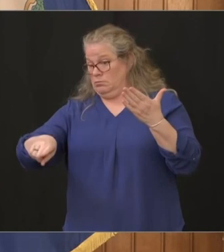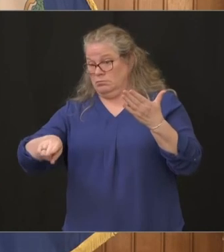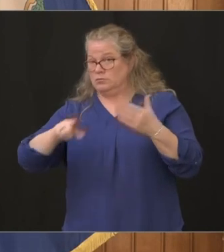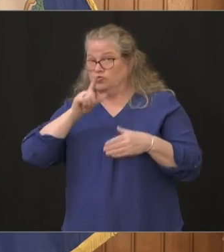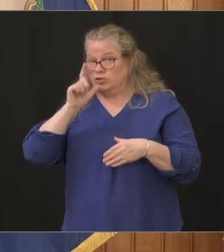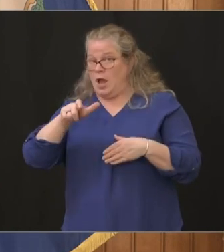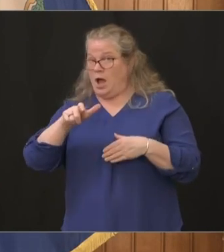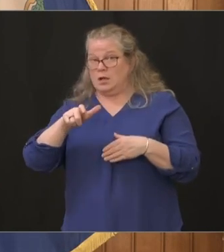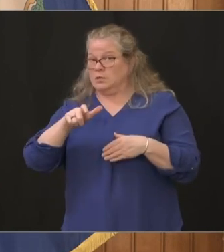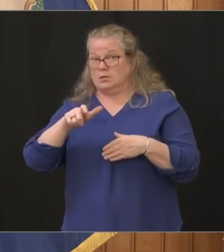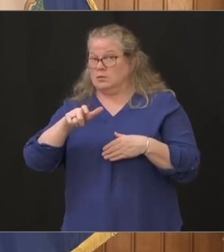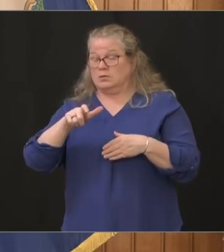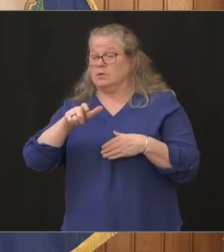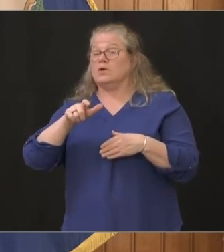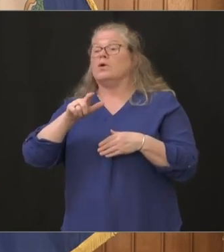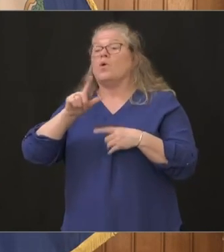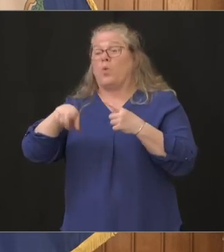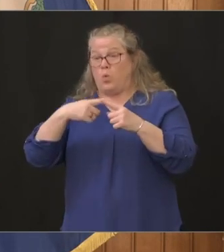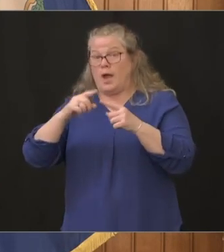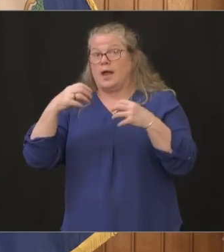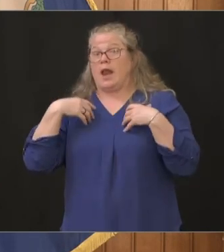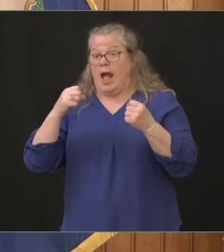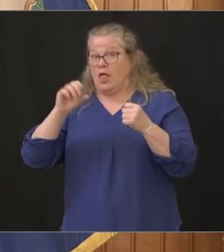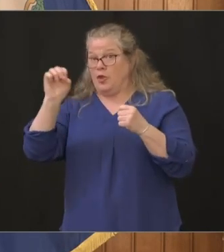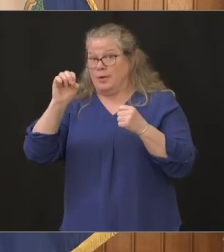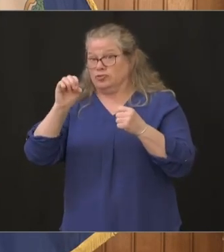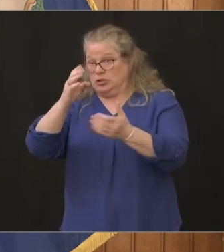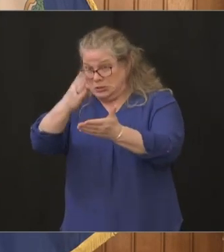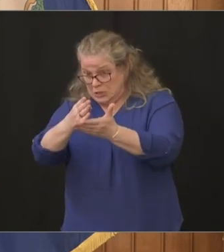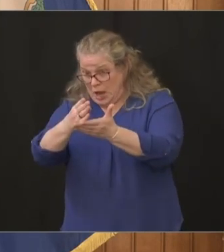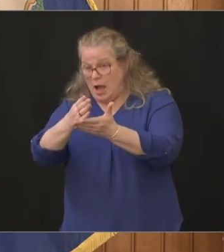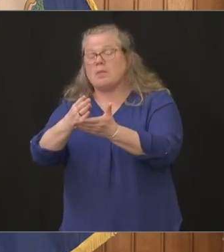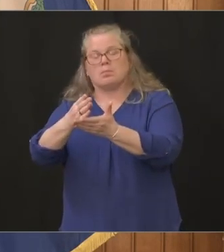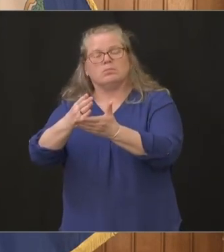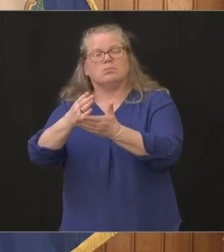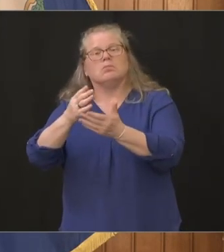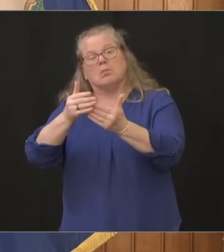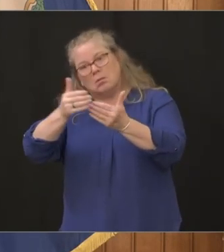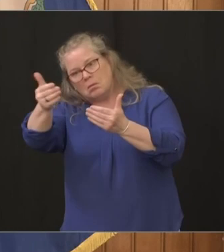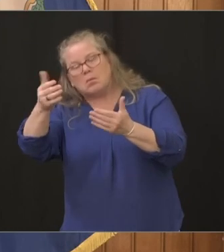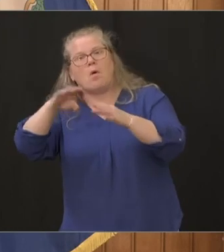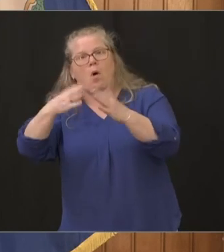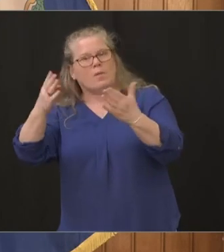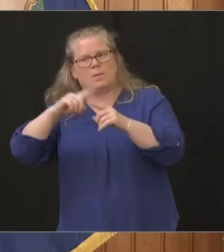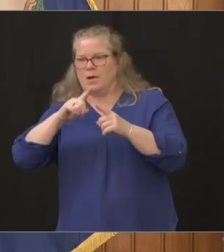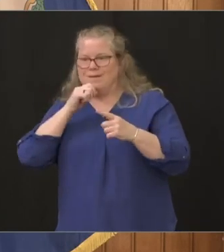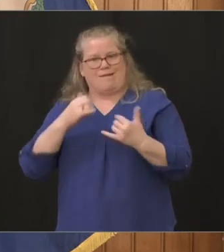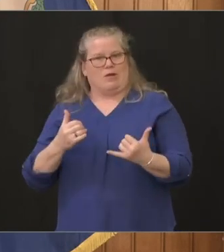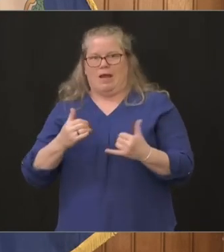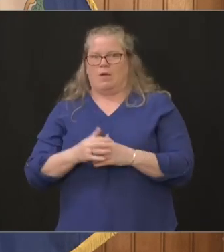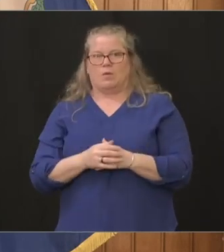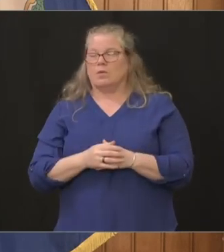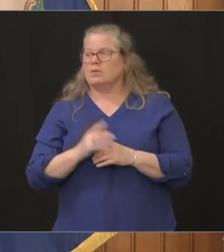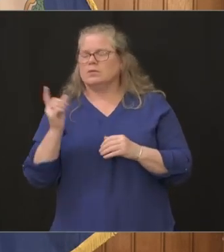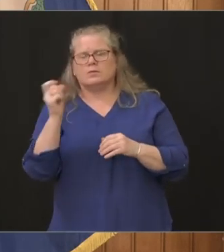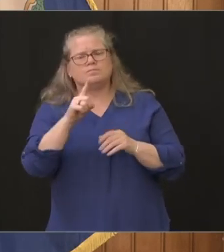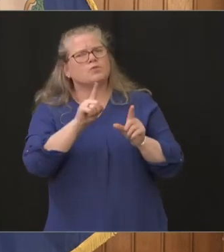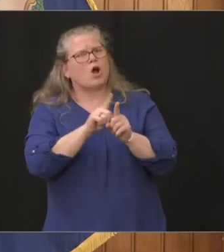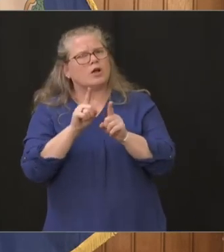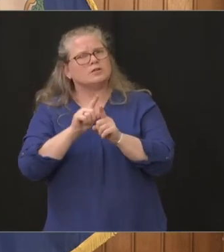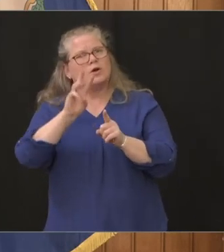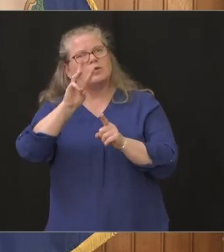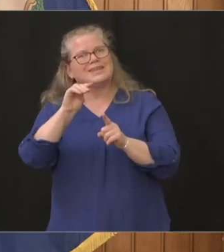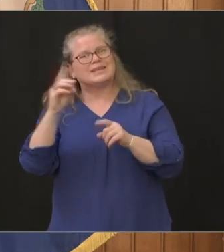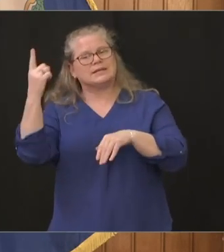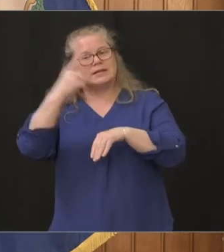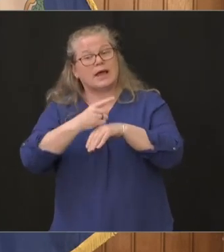say there's the end of the health care emergency just a second question here you told me to keep asking you about the 60-day mandated grace periods for insurance companies people are losing their health care